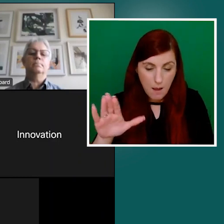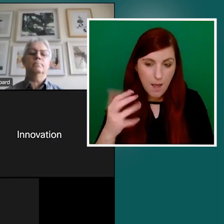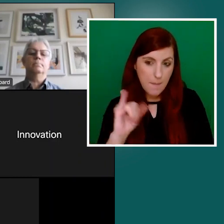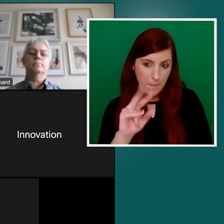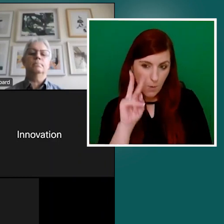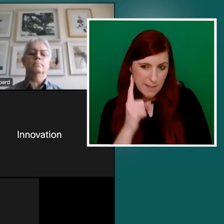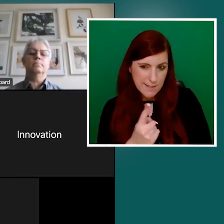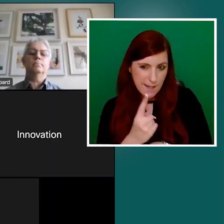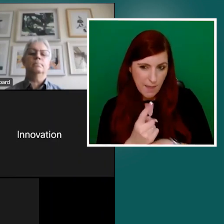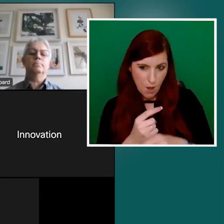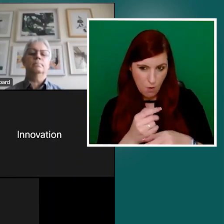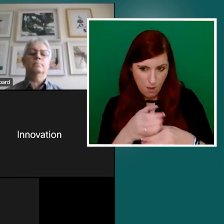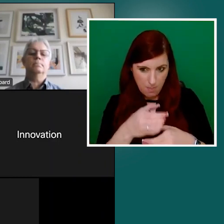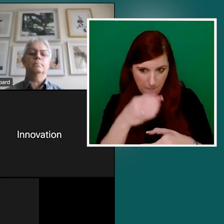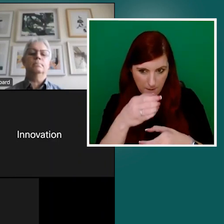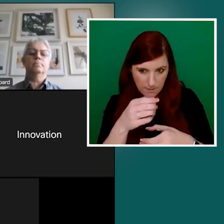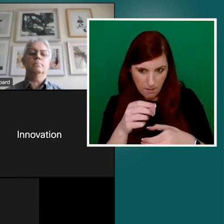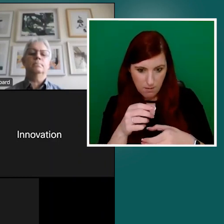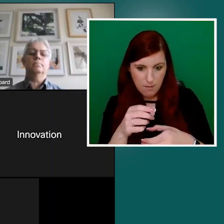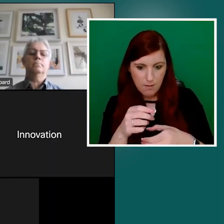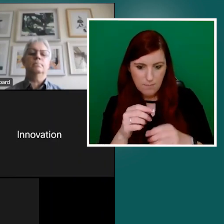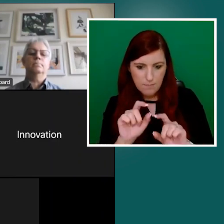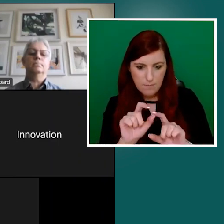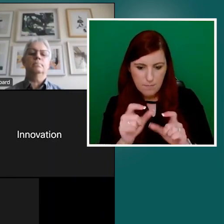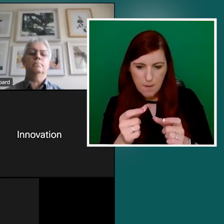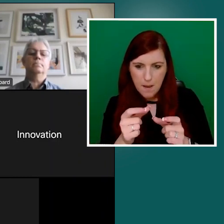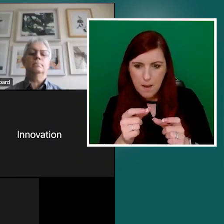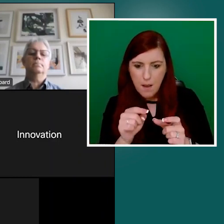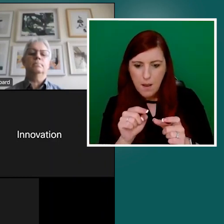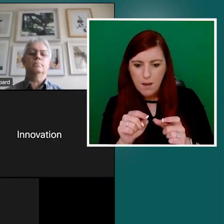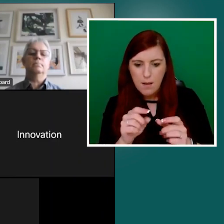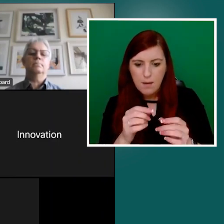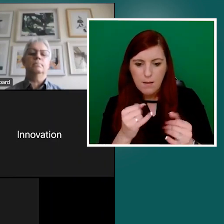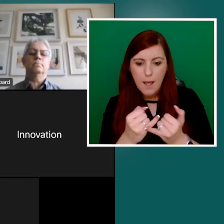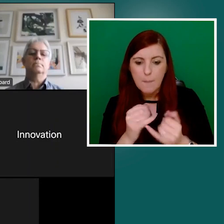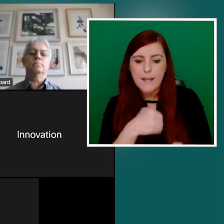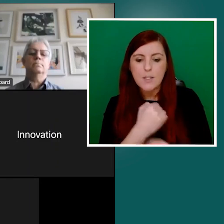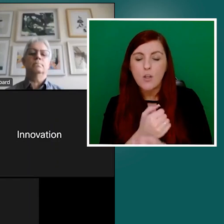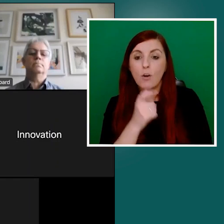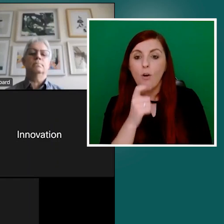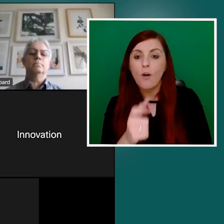basically, as my son calls it, daddy's bumpy writing, Braille.